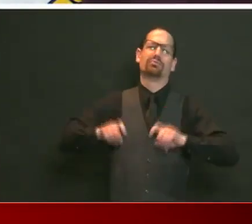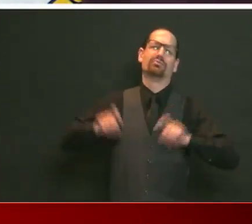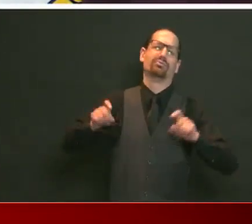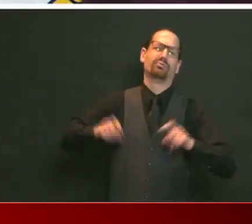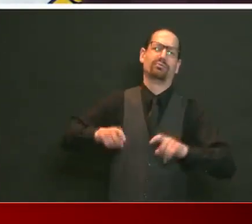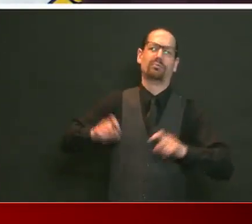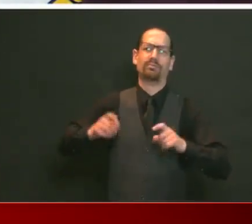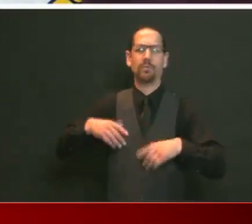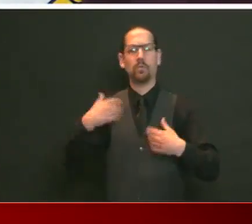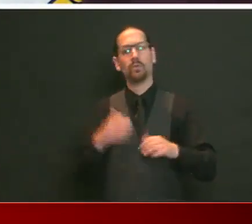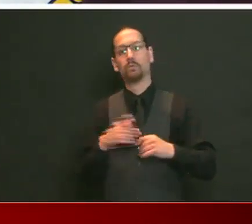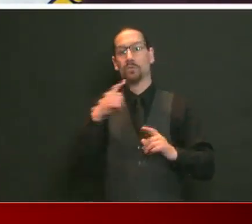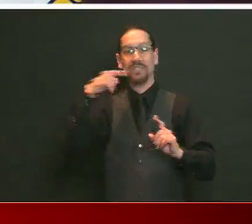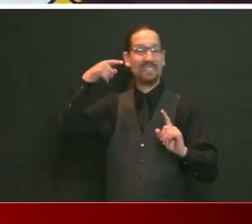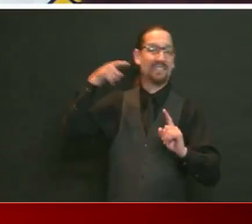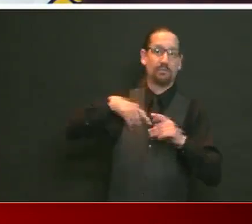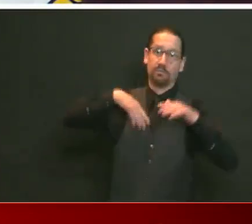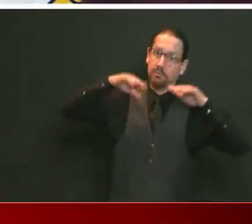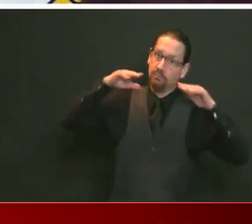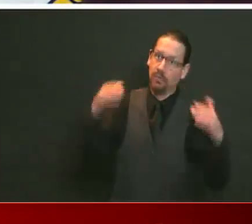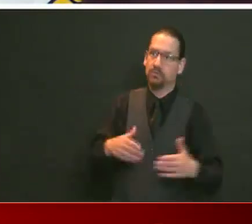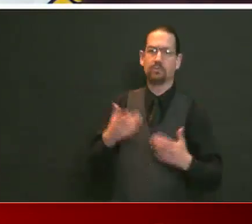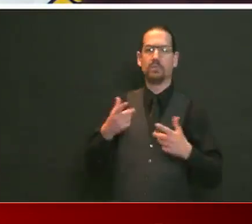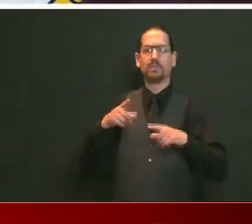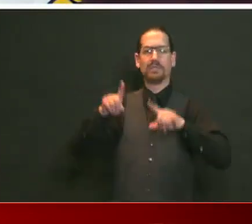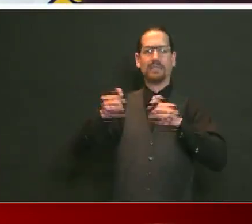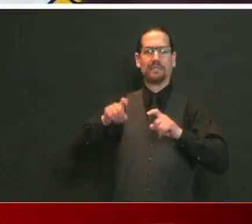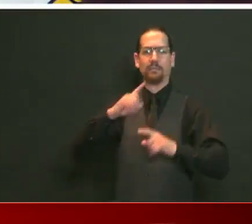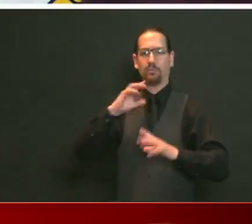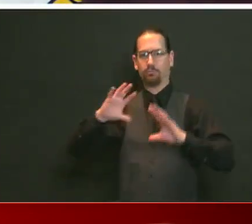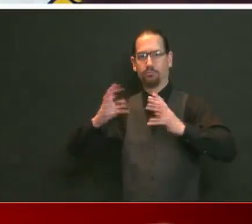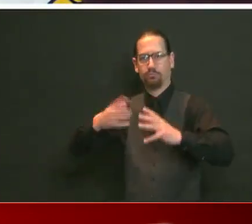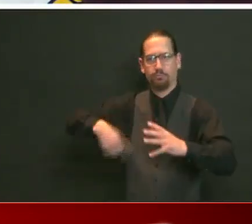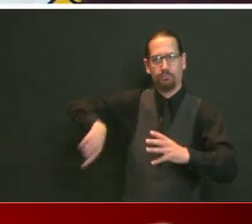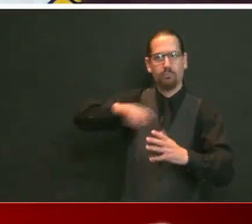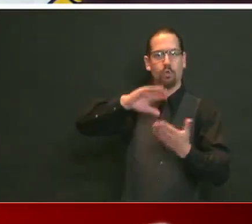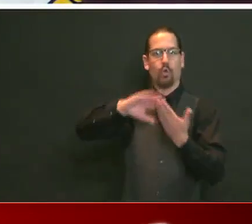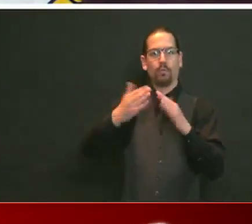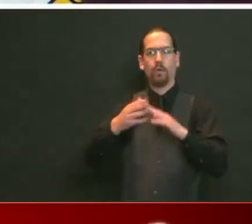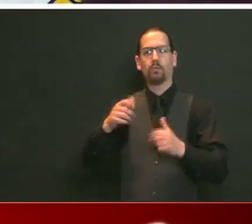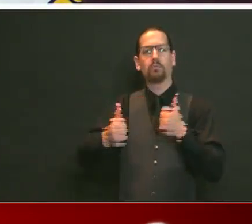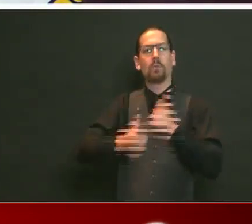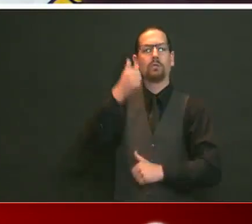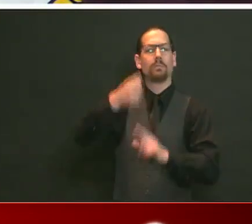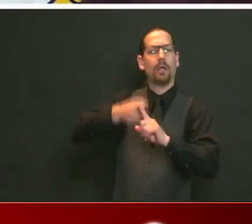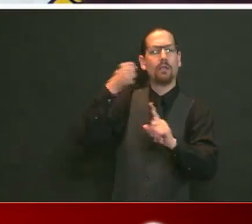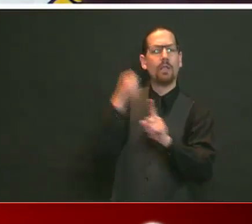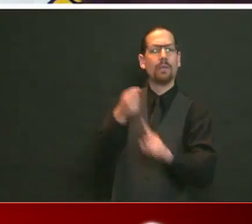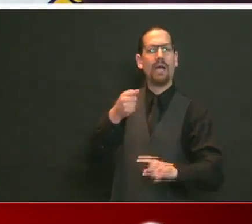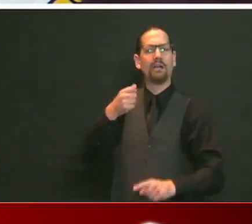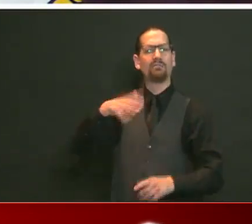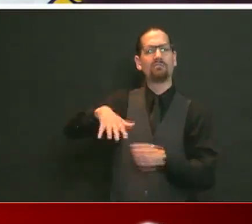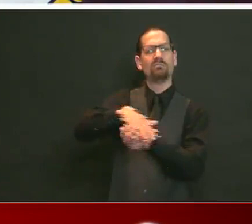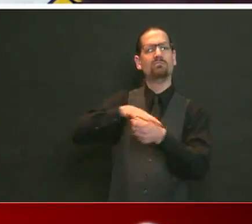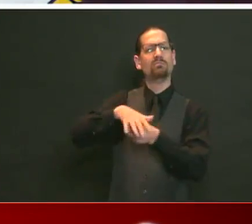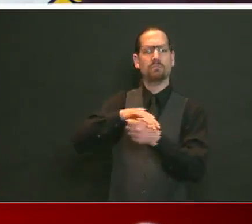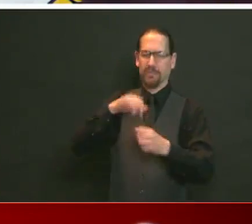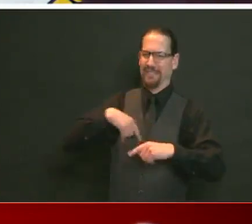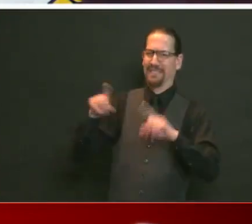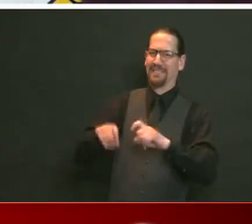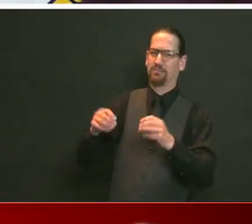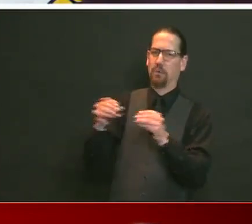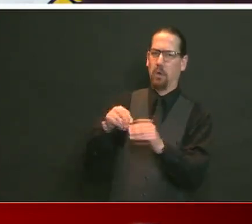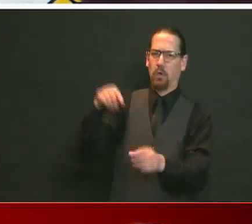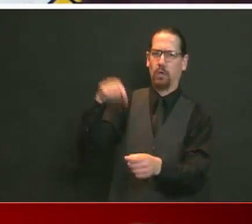is testing in communities that are most affected and doing it in ways that are in the